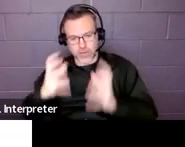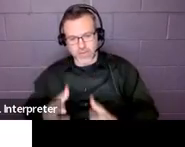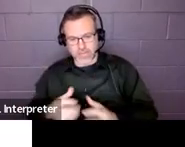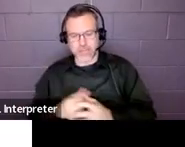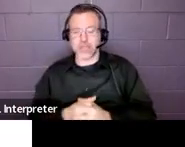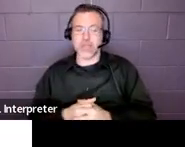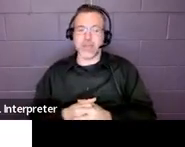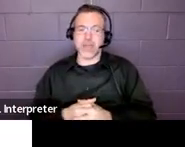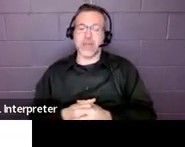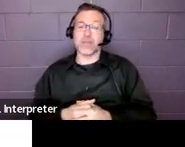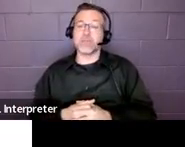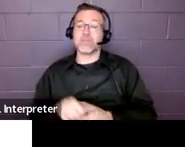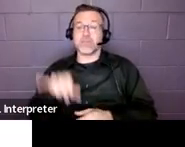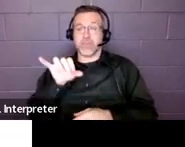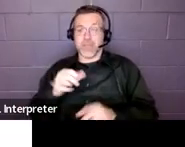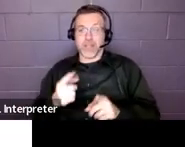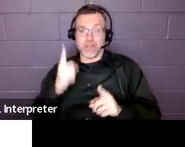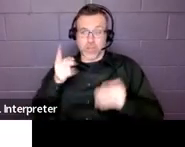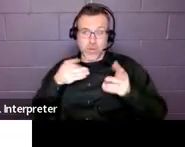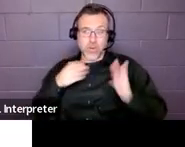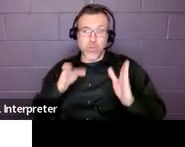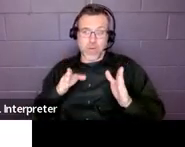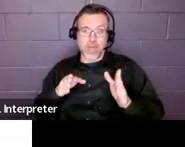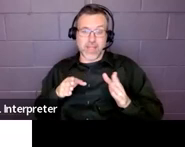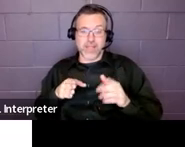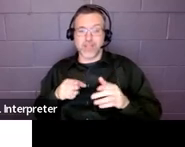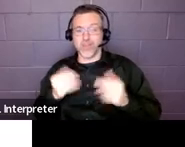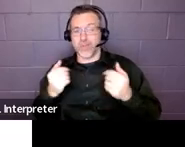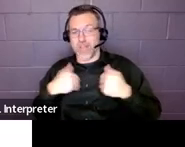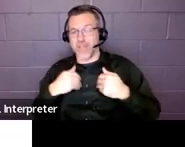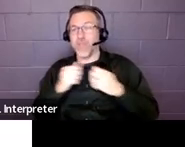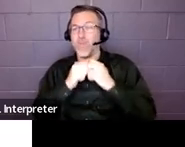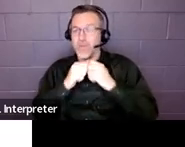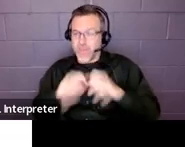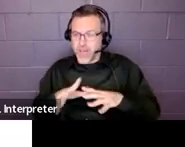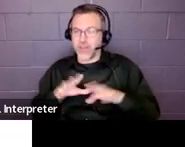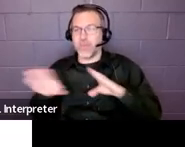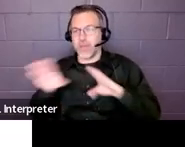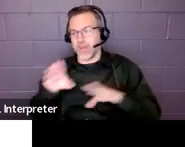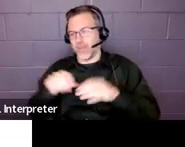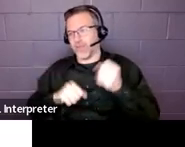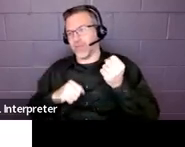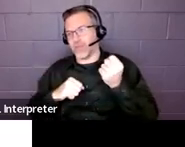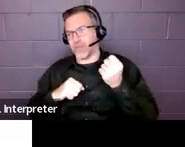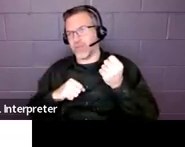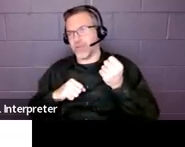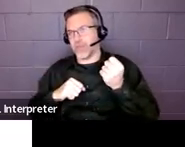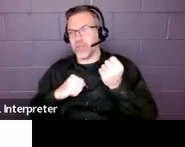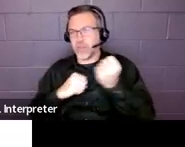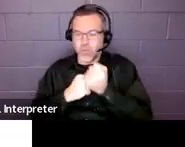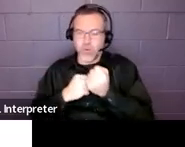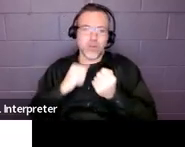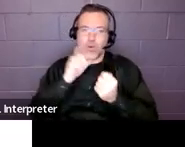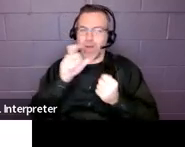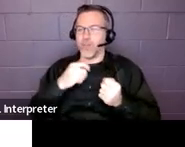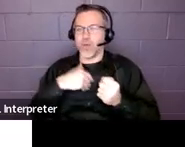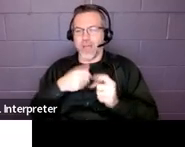one way to be able to do that without having that behavior support at have its own line.